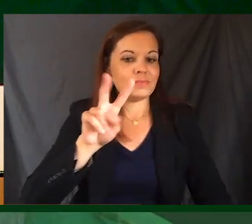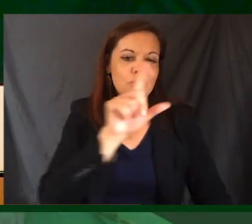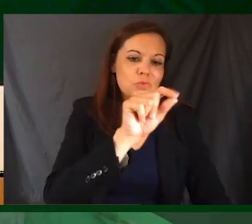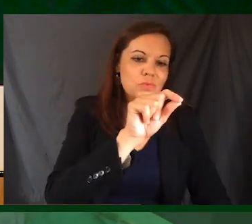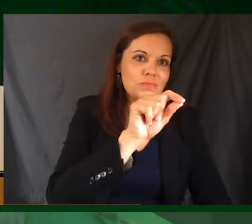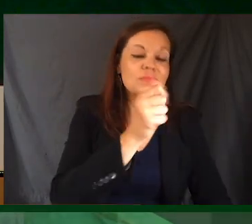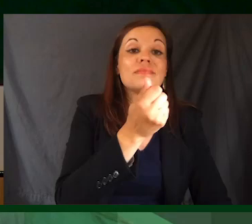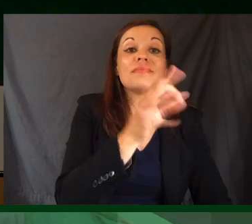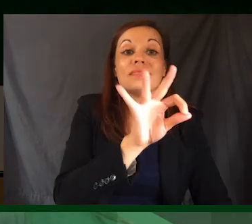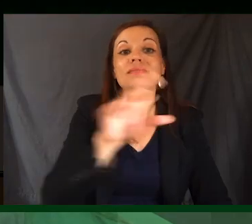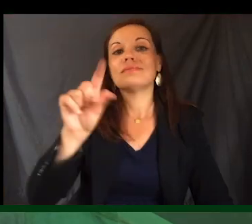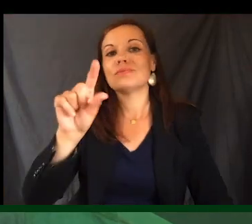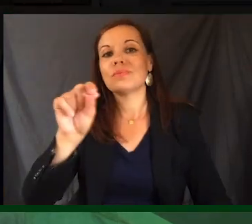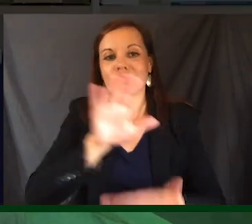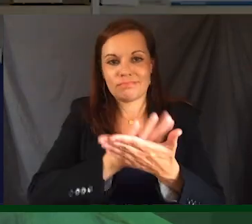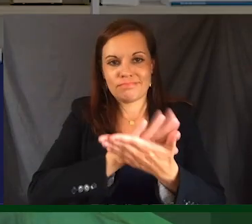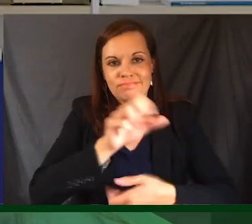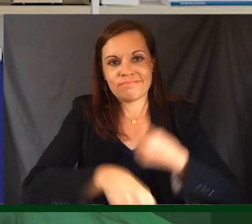academic year.